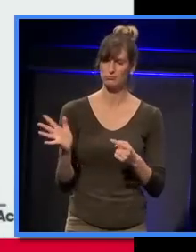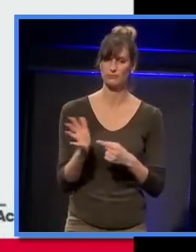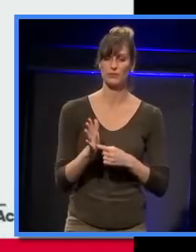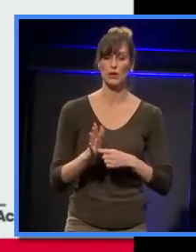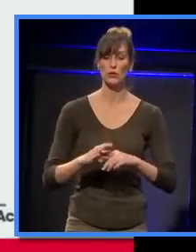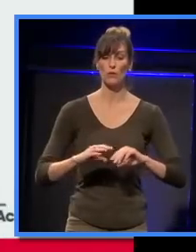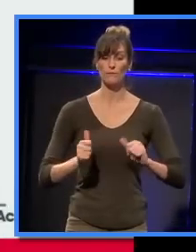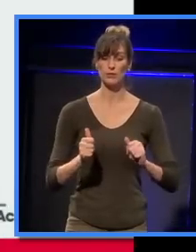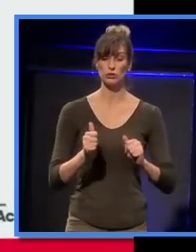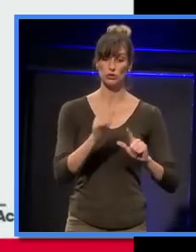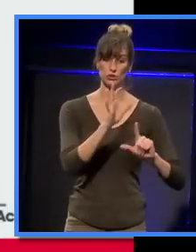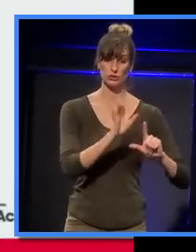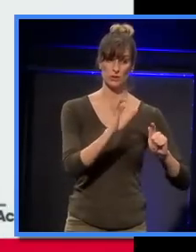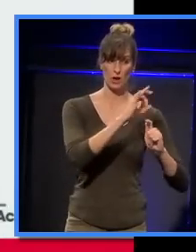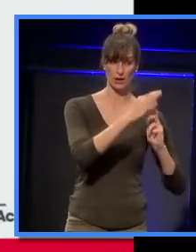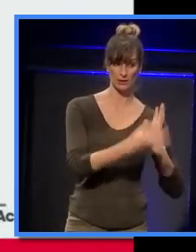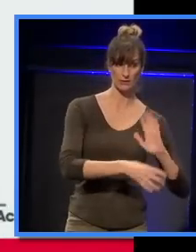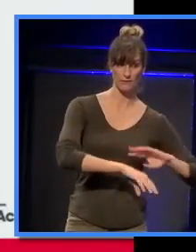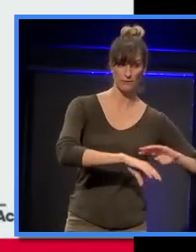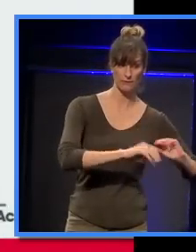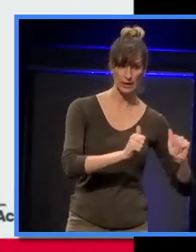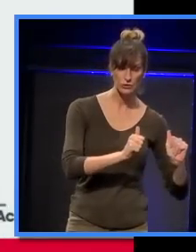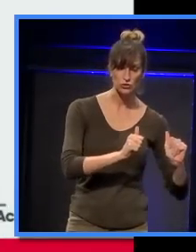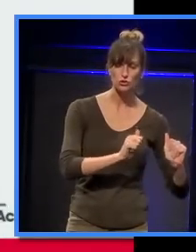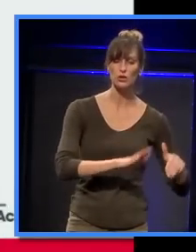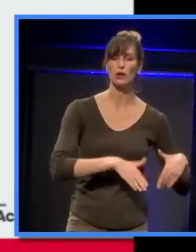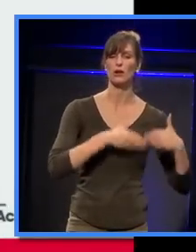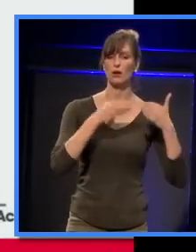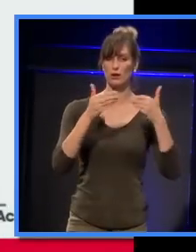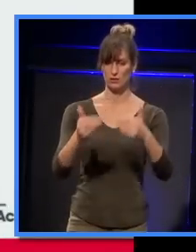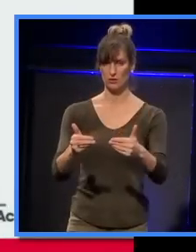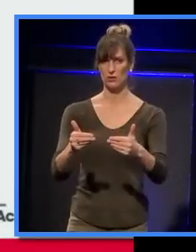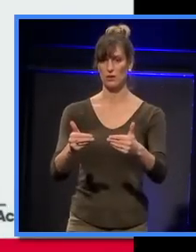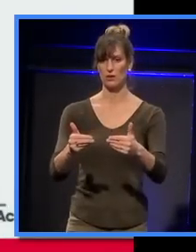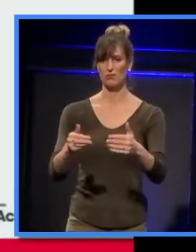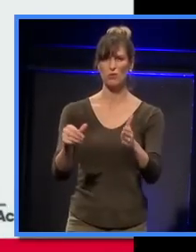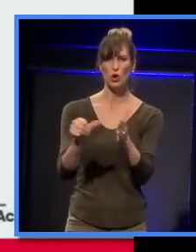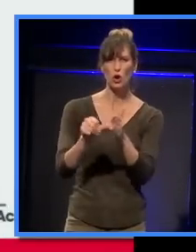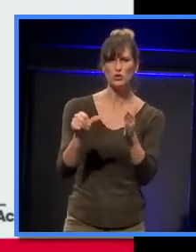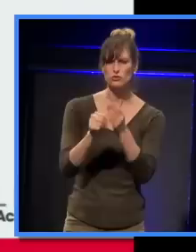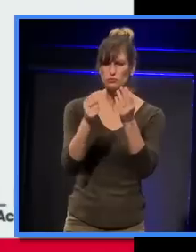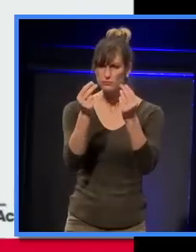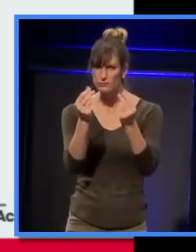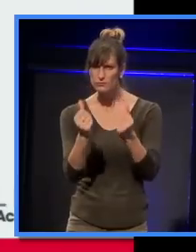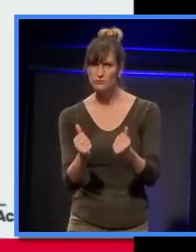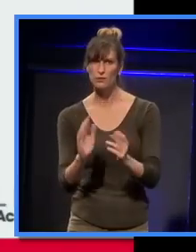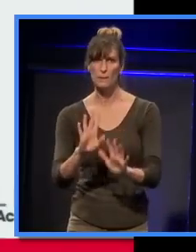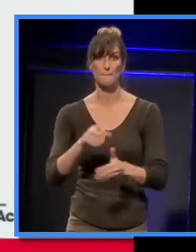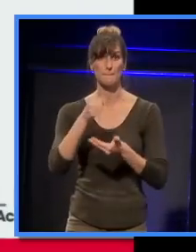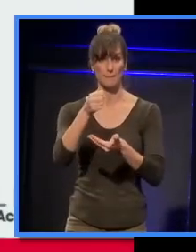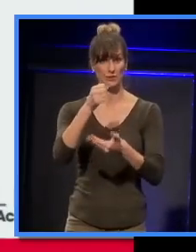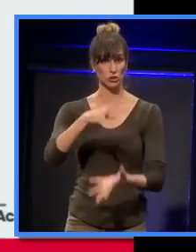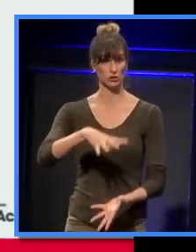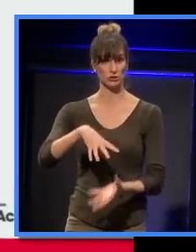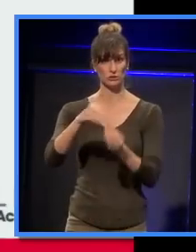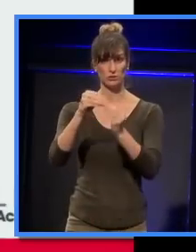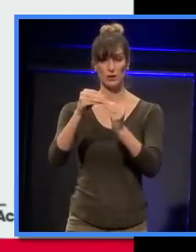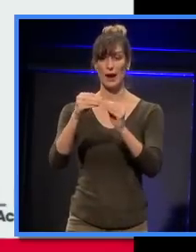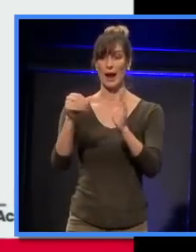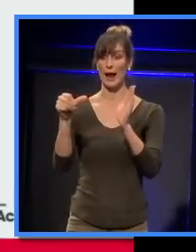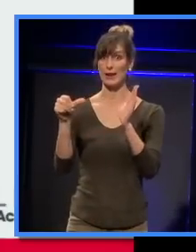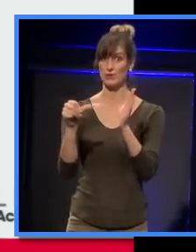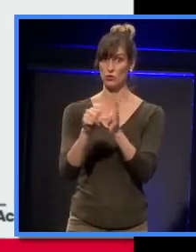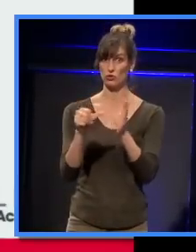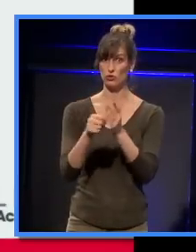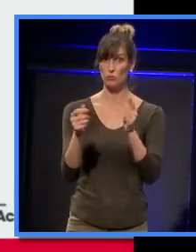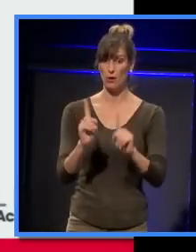phase, it basically got costed at the end of that, and the price came out at